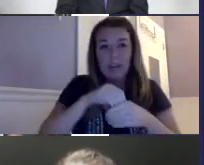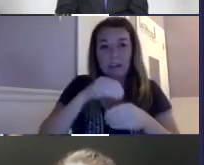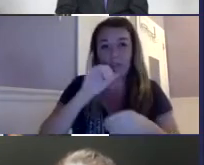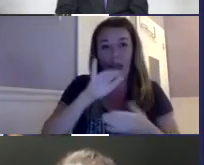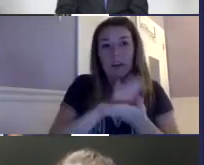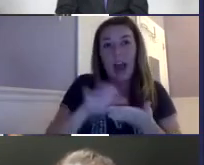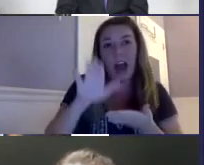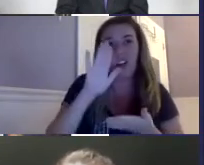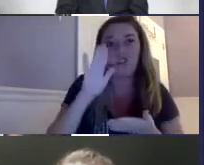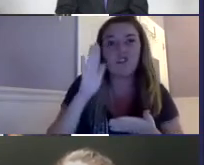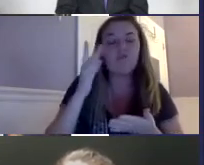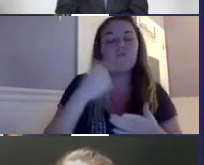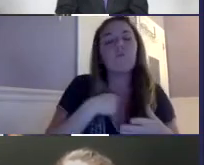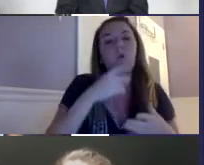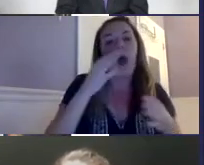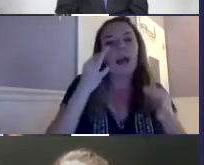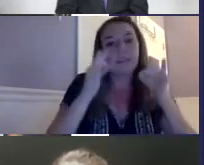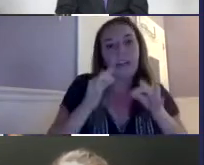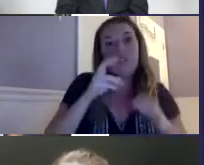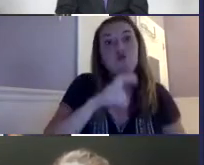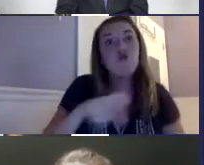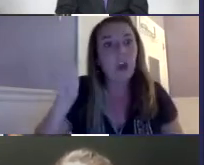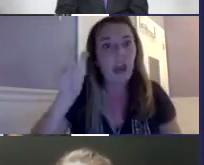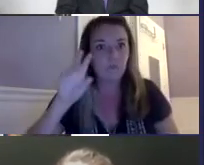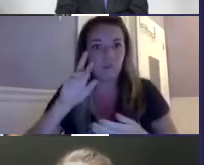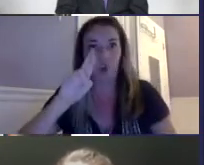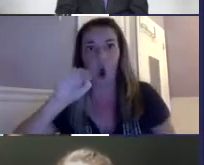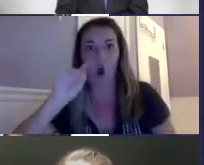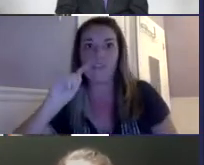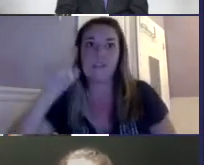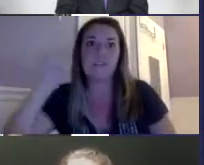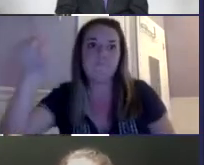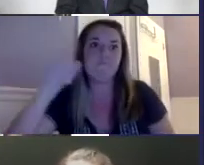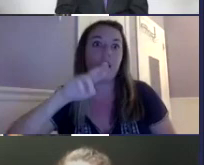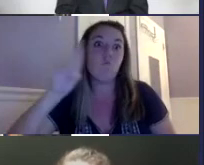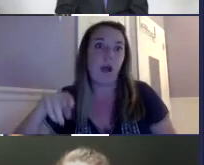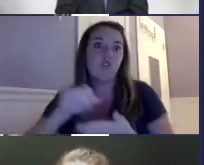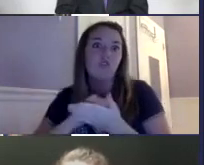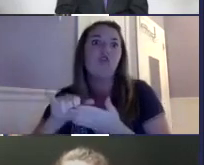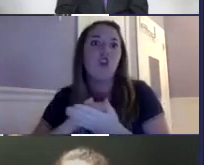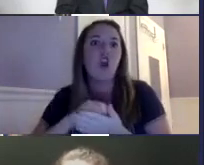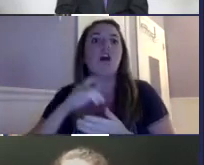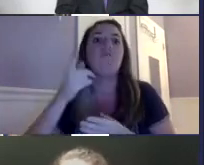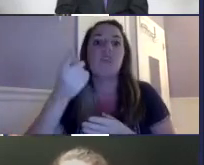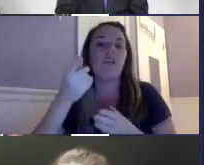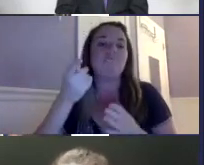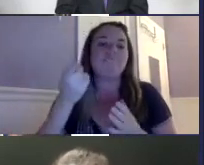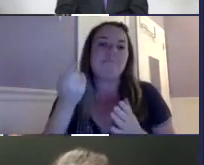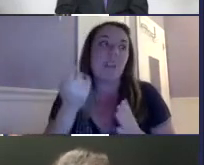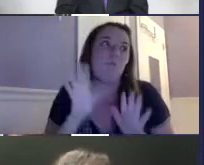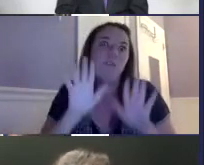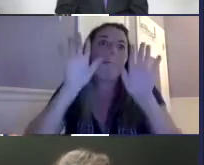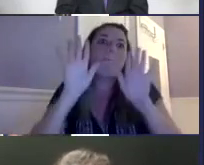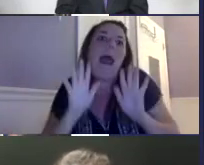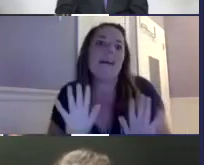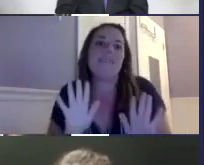there was no success there. And I realized I wasn't going to be successful in that college. So I decided to transfer to RIT and that's in Rochester, New